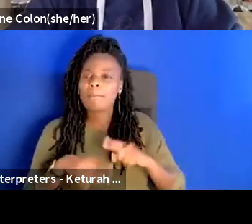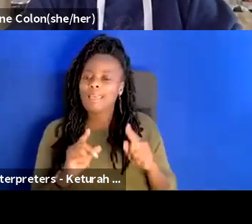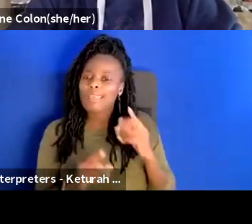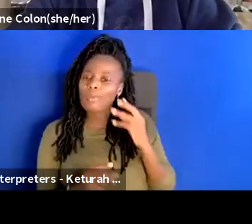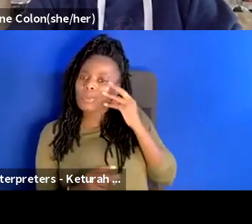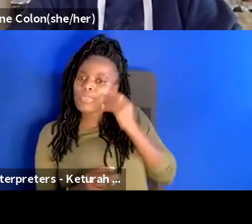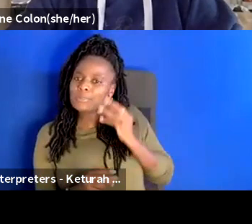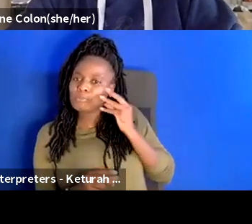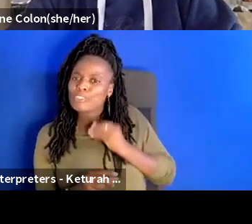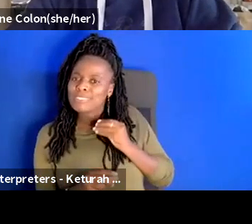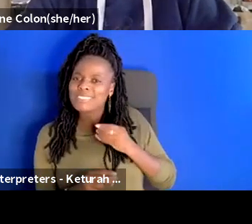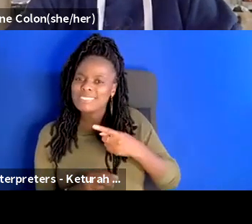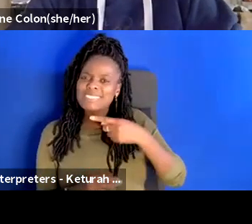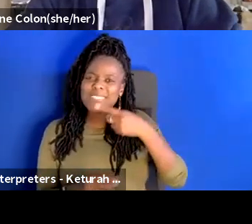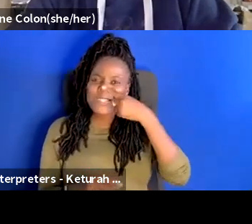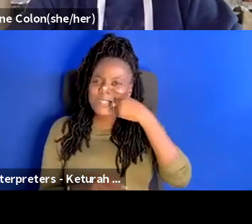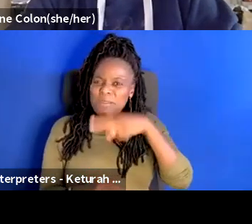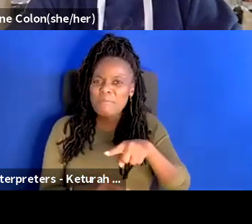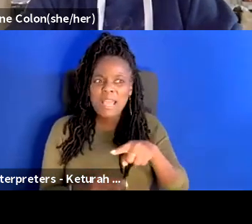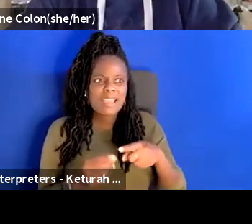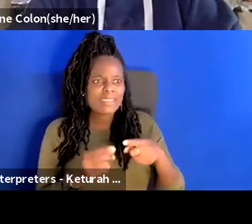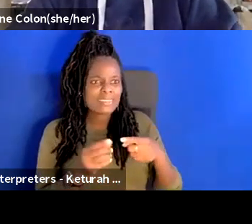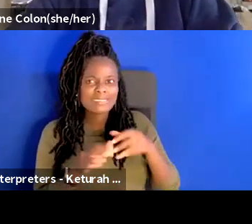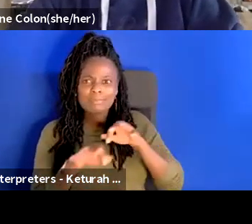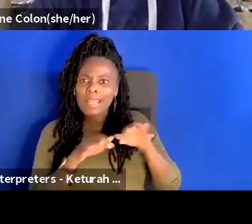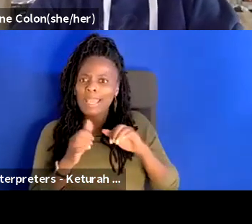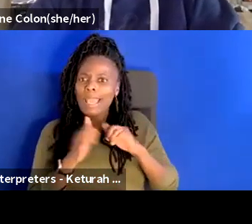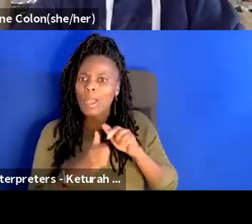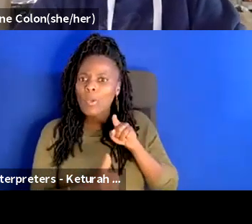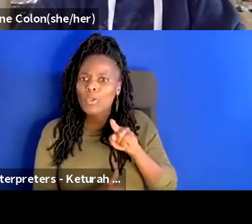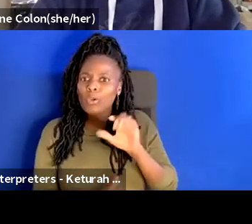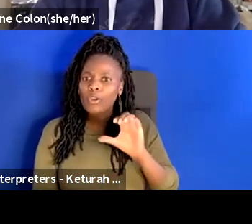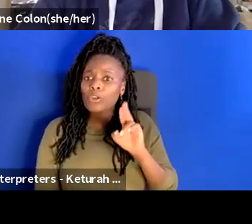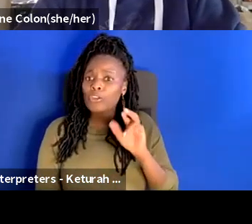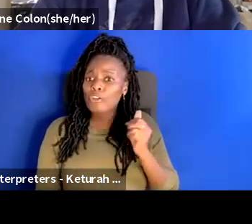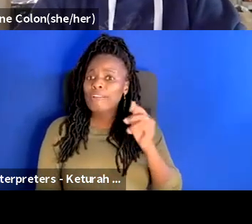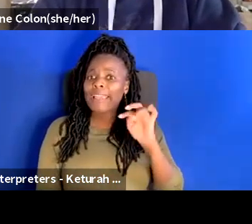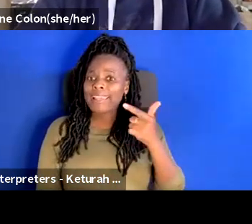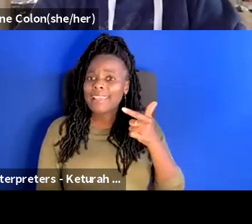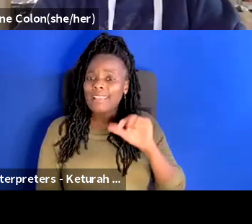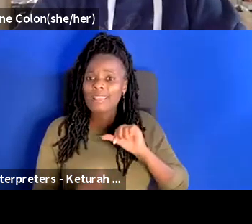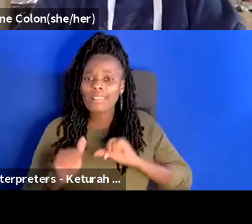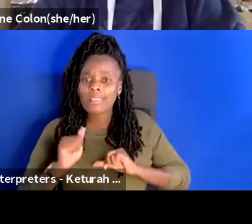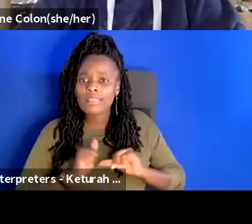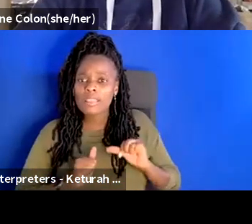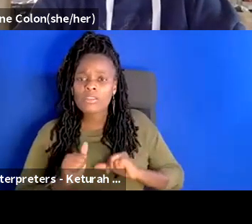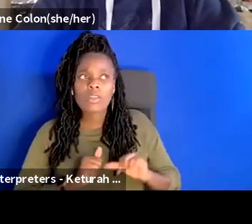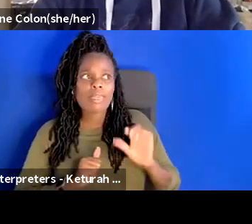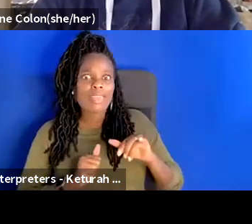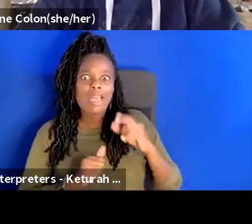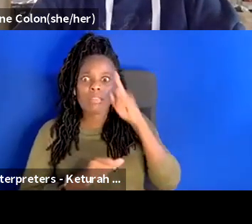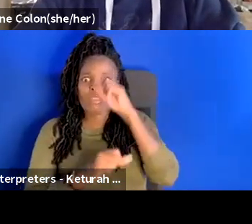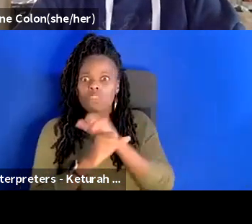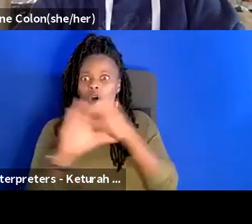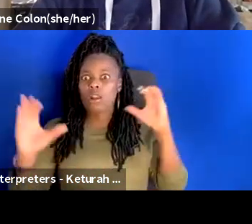sprinkle a couple words about what how you're curating that how you are how you are fighting the idea of a donor class that owns